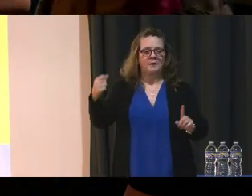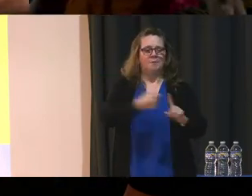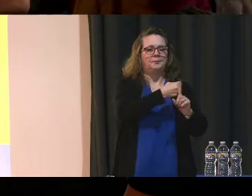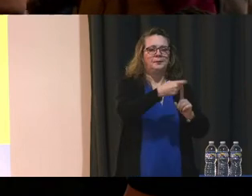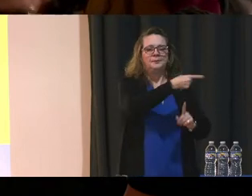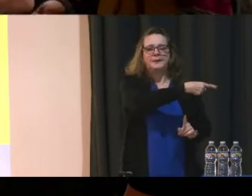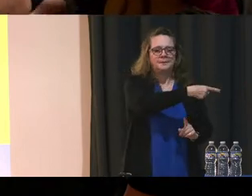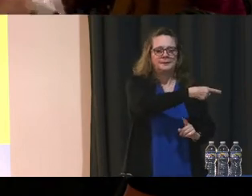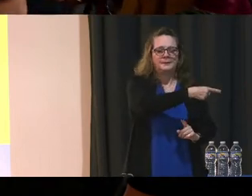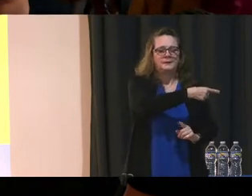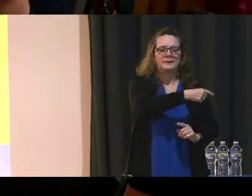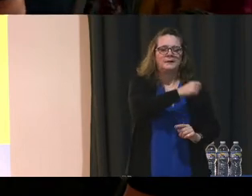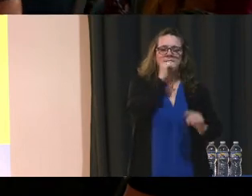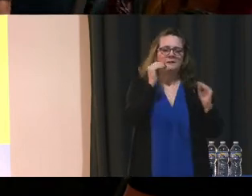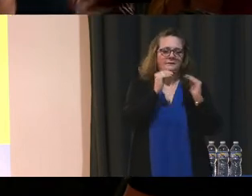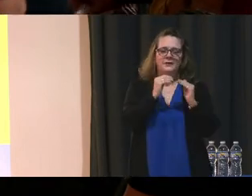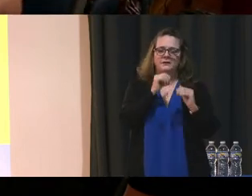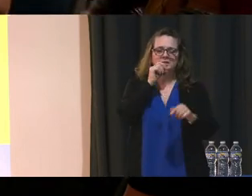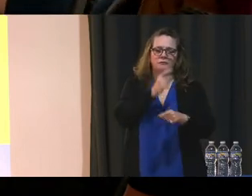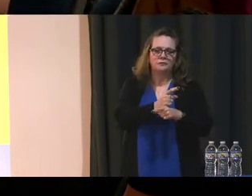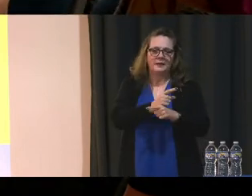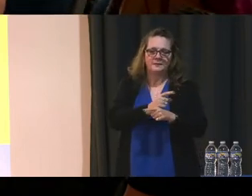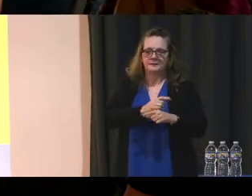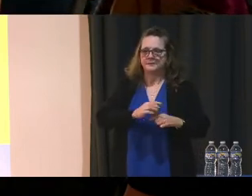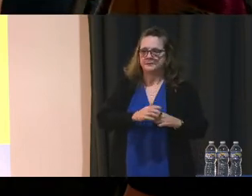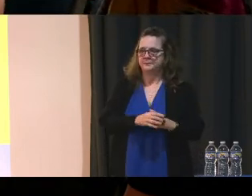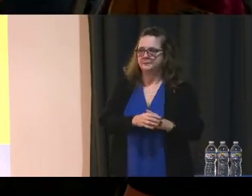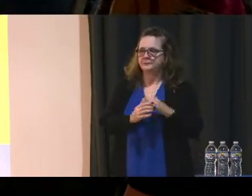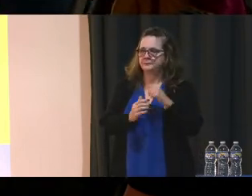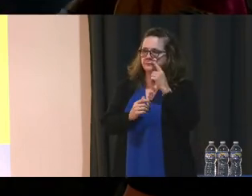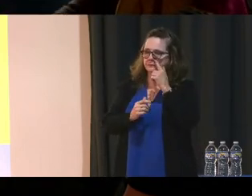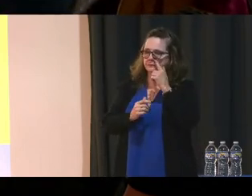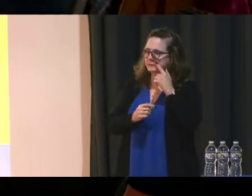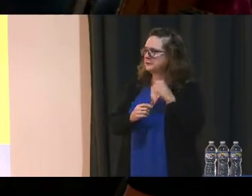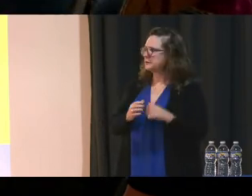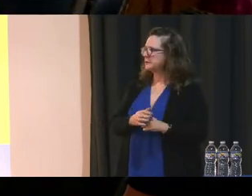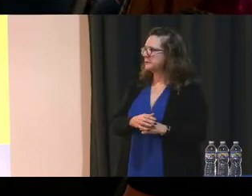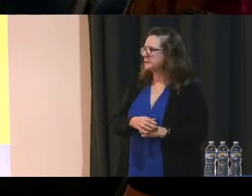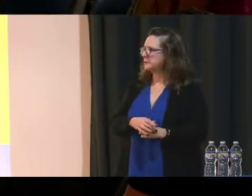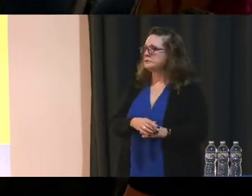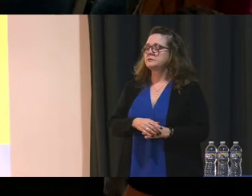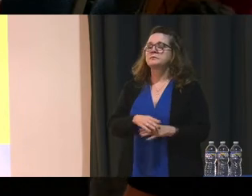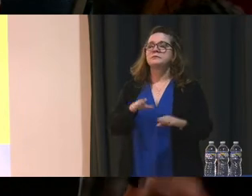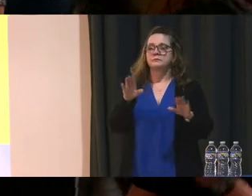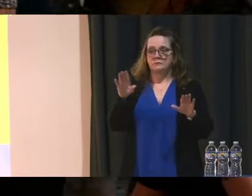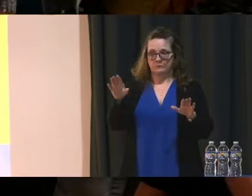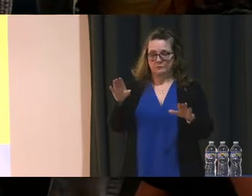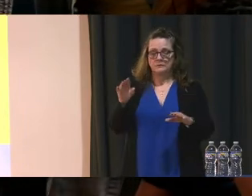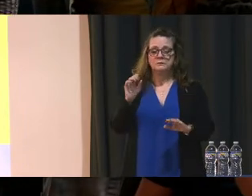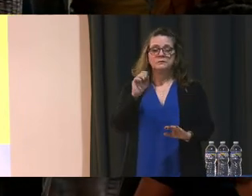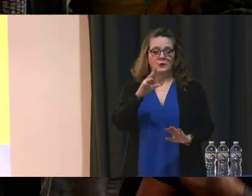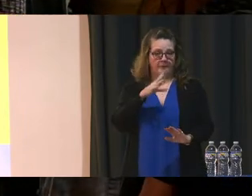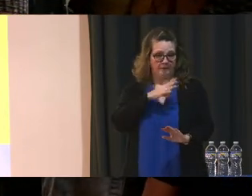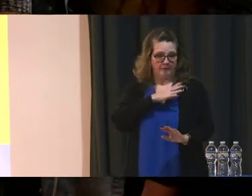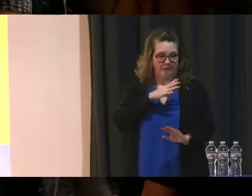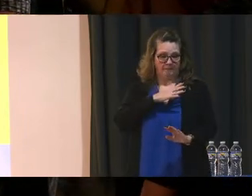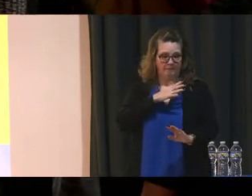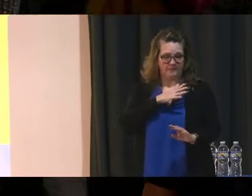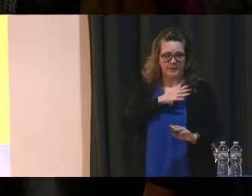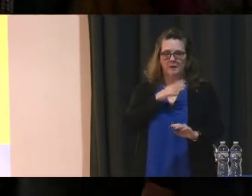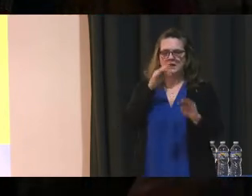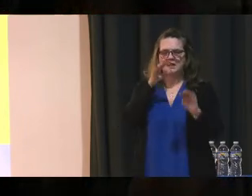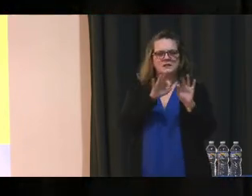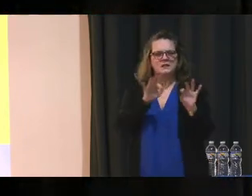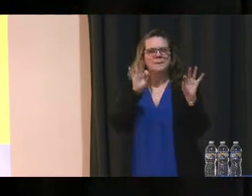people over here that they can't talk to. They can't say anything to. What I will say is that regardless of, it's important